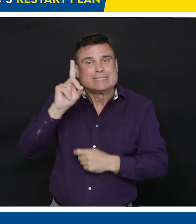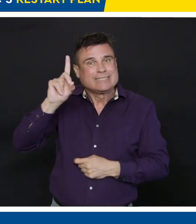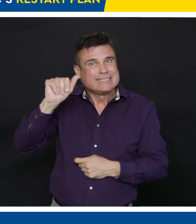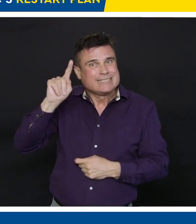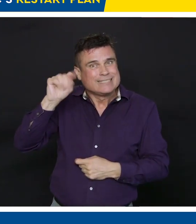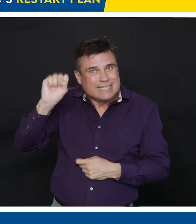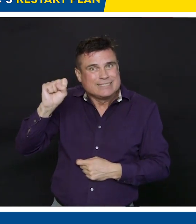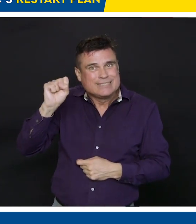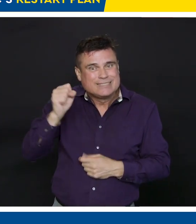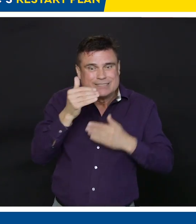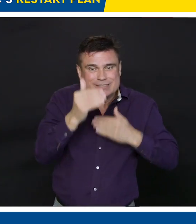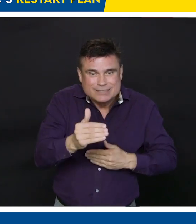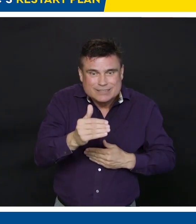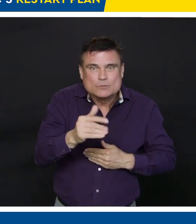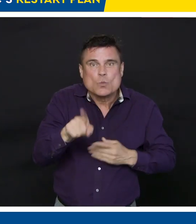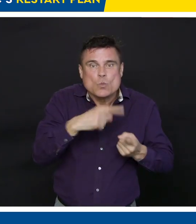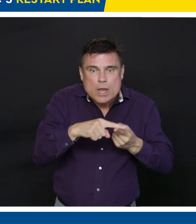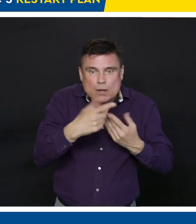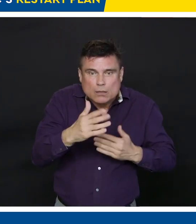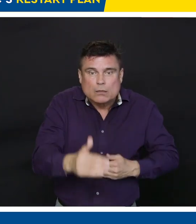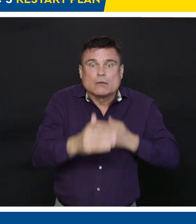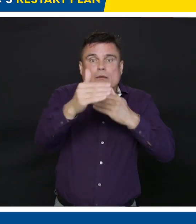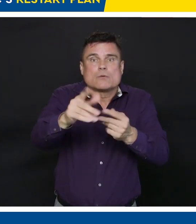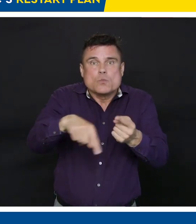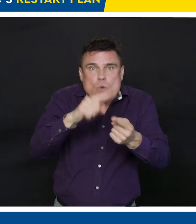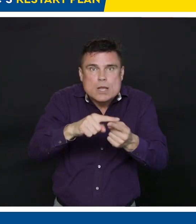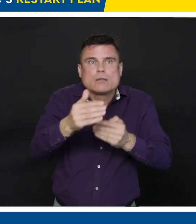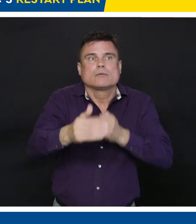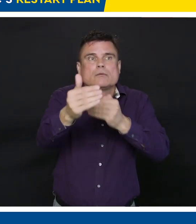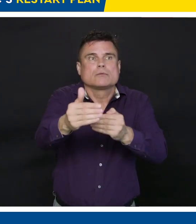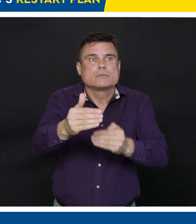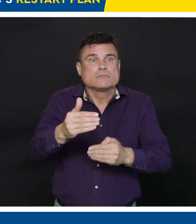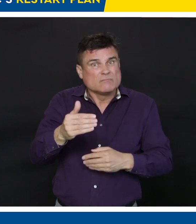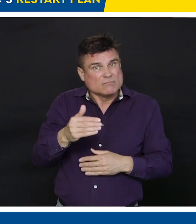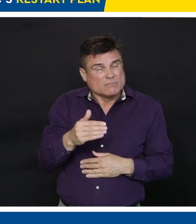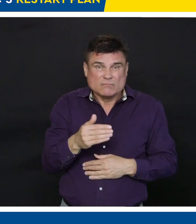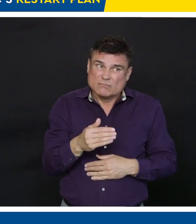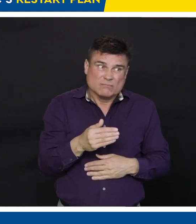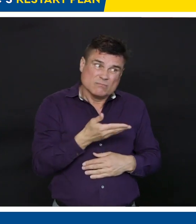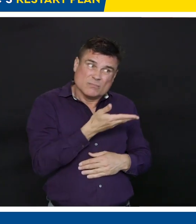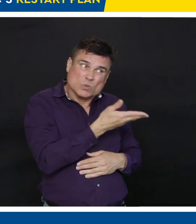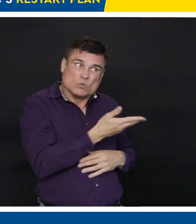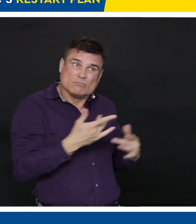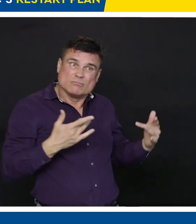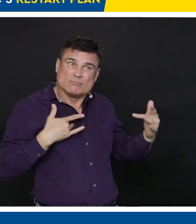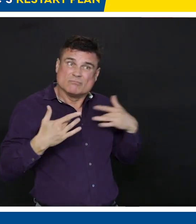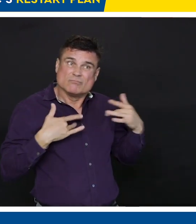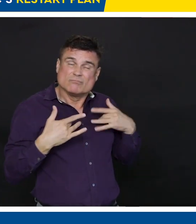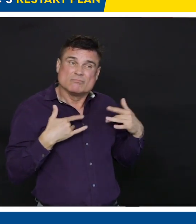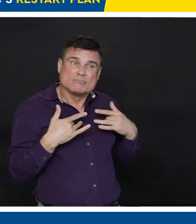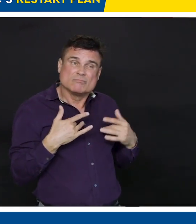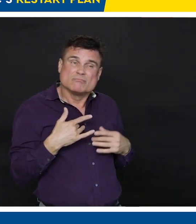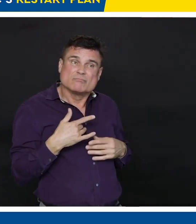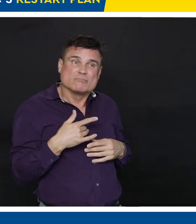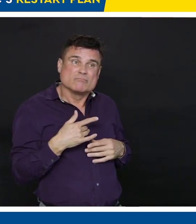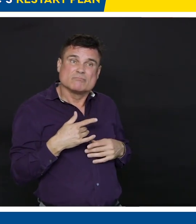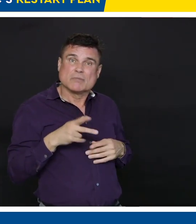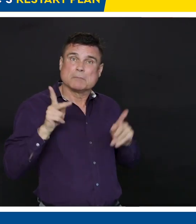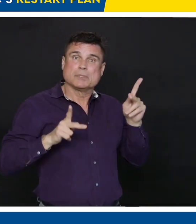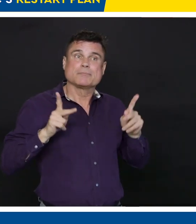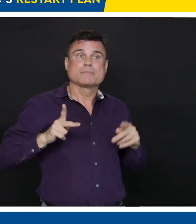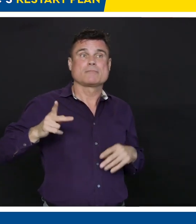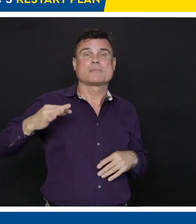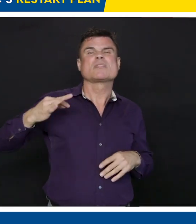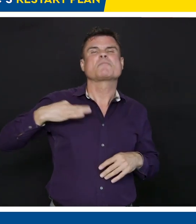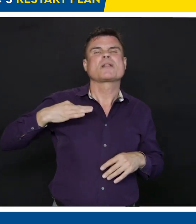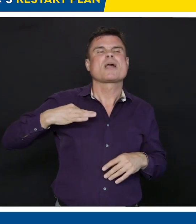how quickly can that be expedited, and is there concern of perhaps a backlog? Well, as I said, many of our industries have